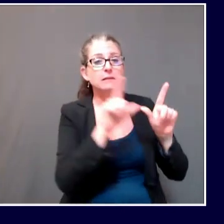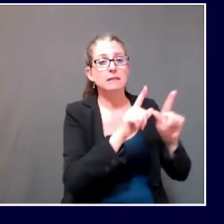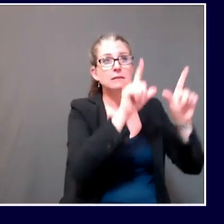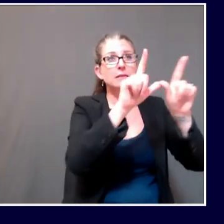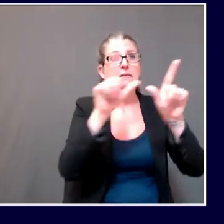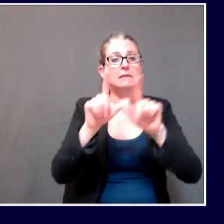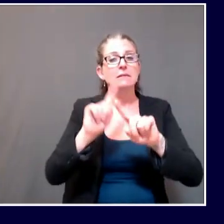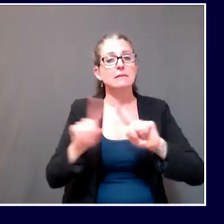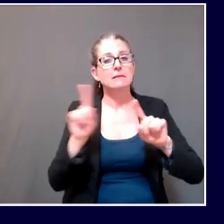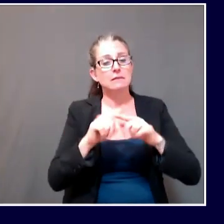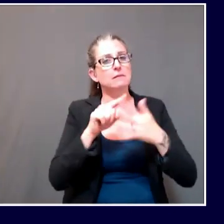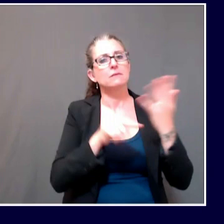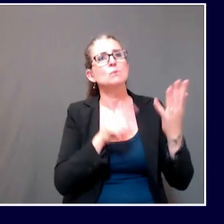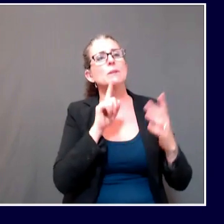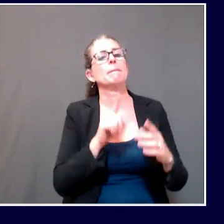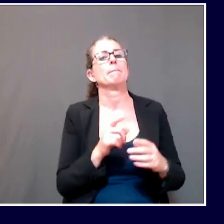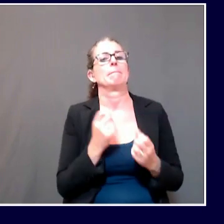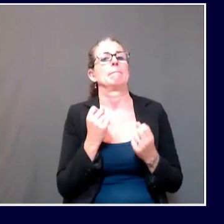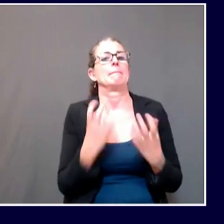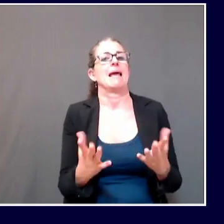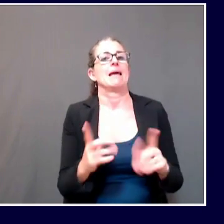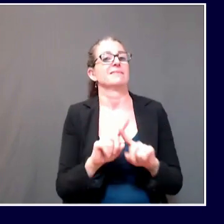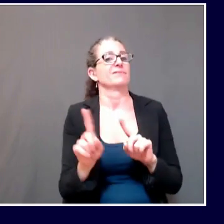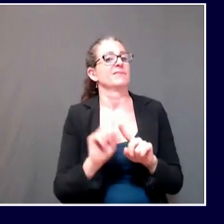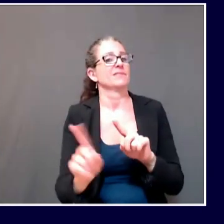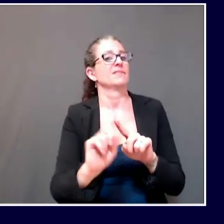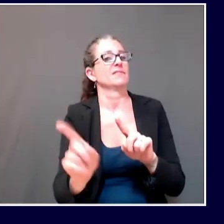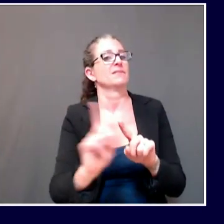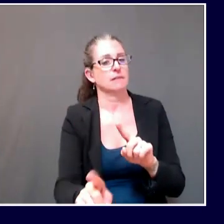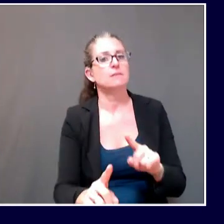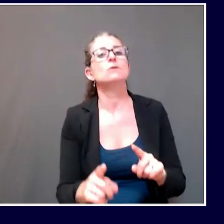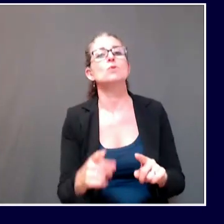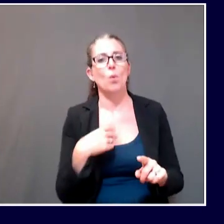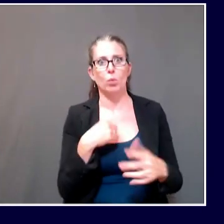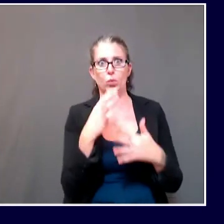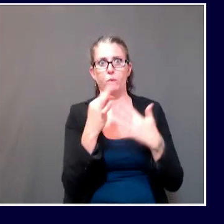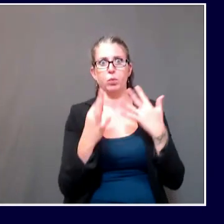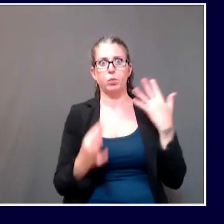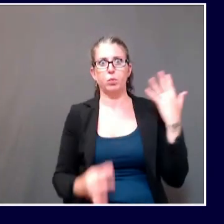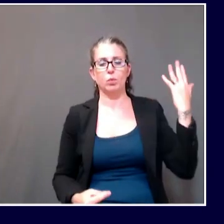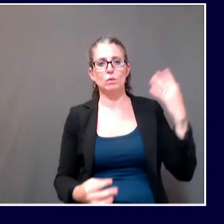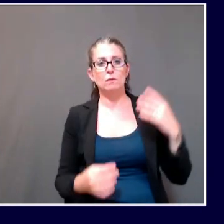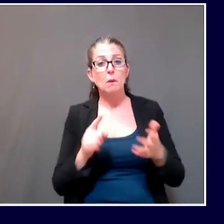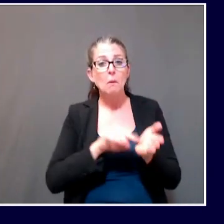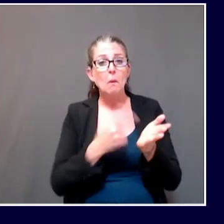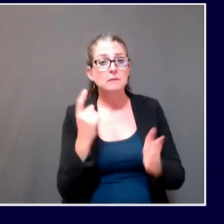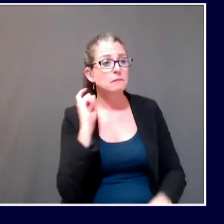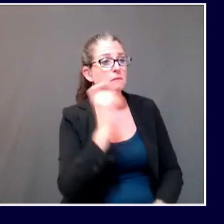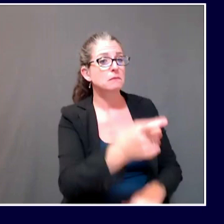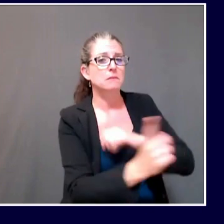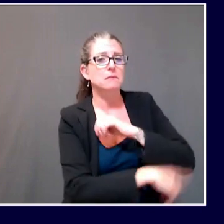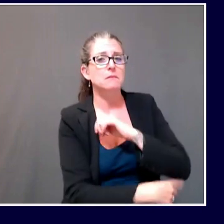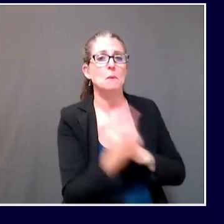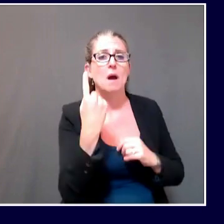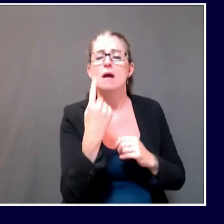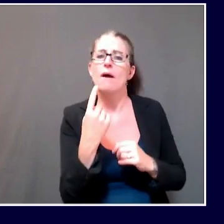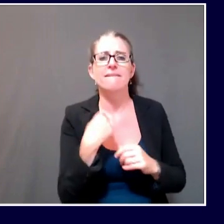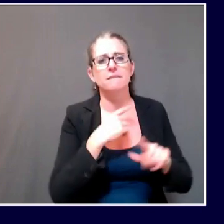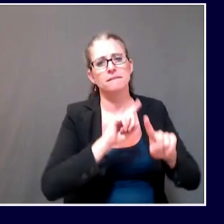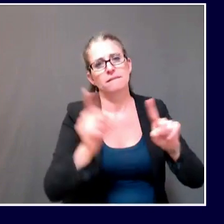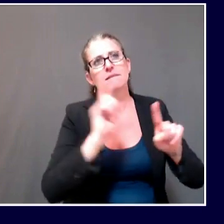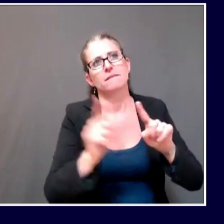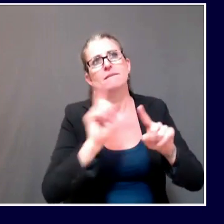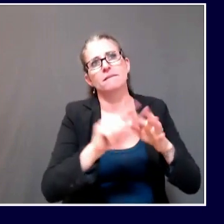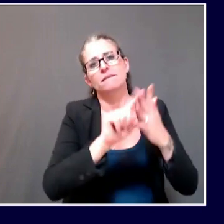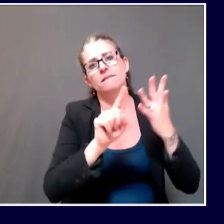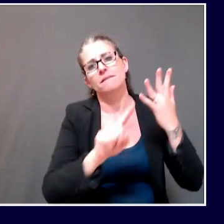entities that are licensed by the state or by local governments. All those levels of potential compliance or enforcement are in play